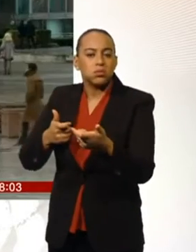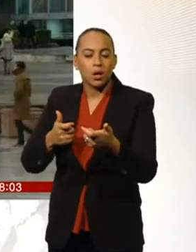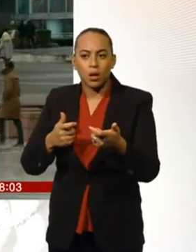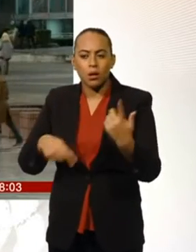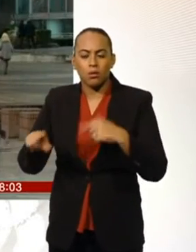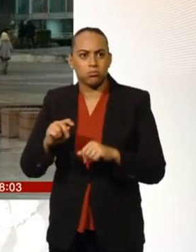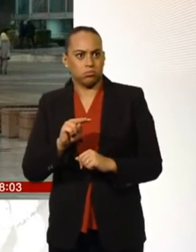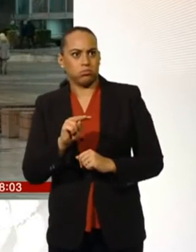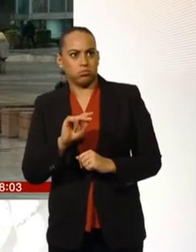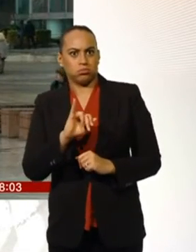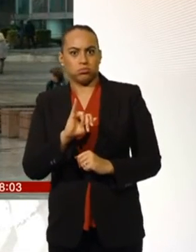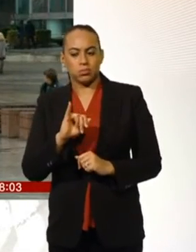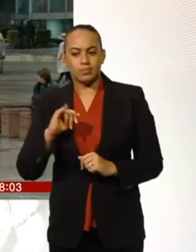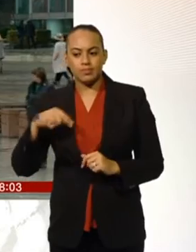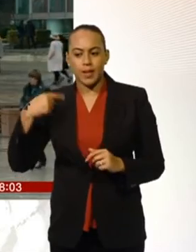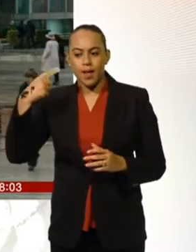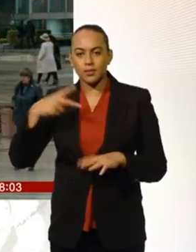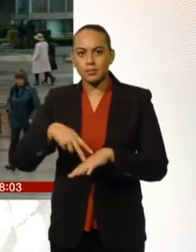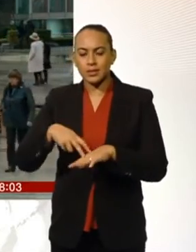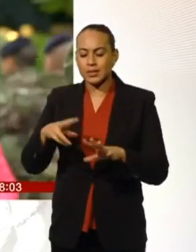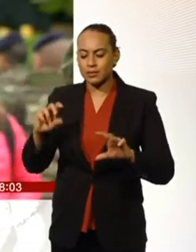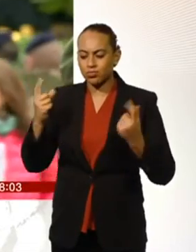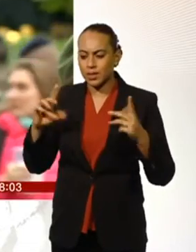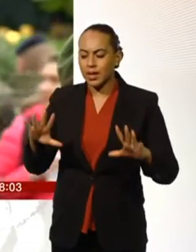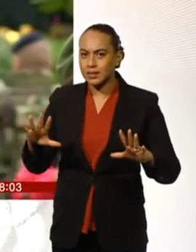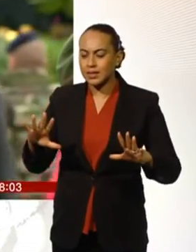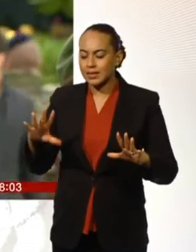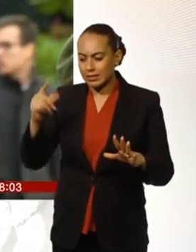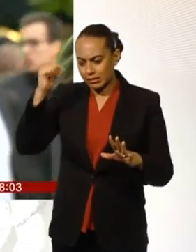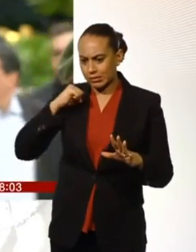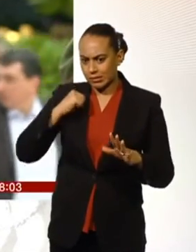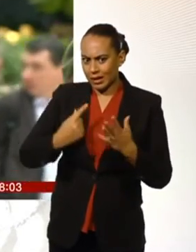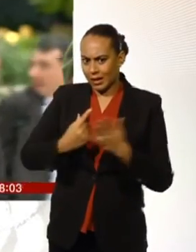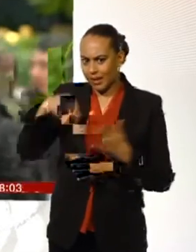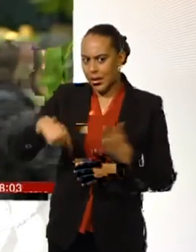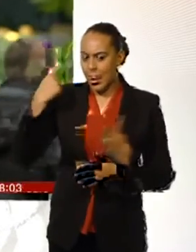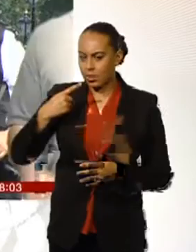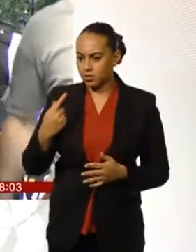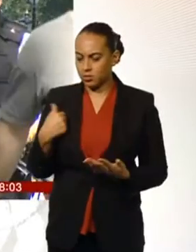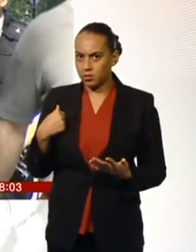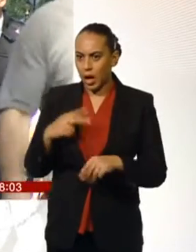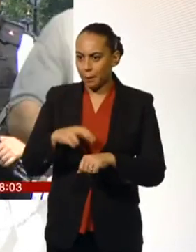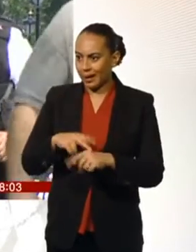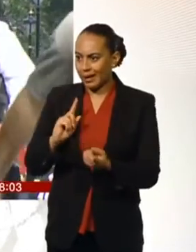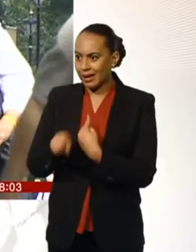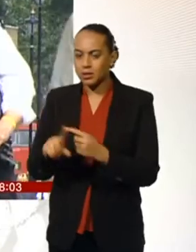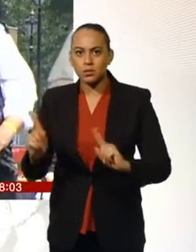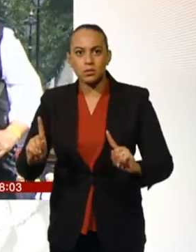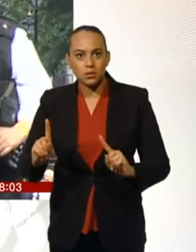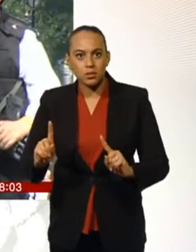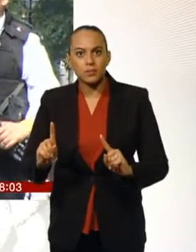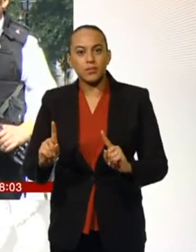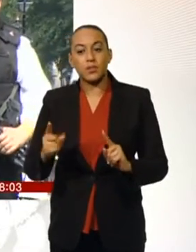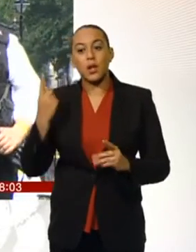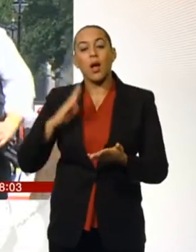reassess its ability to prevent terrorism, respond to incidents, and provide reassurance to the public. Last month, Sir Bernard Hogan